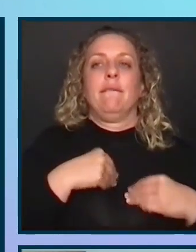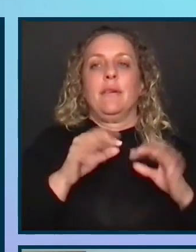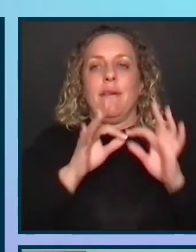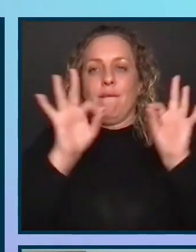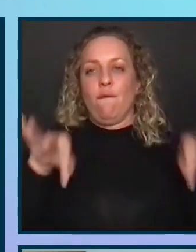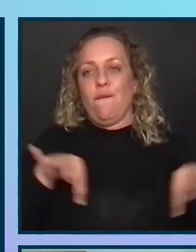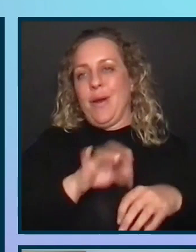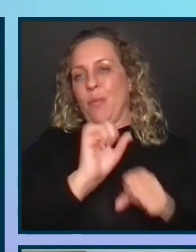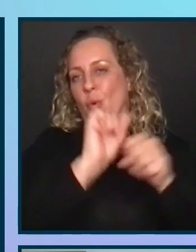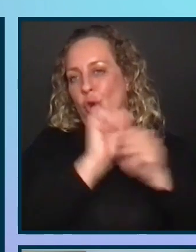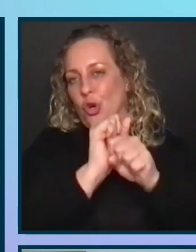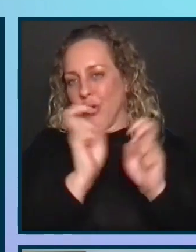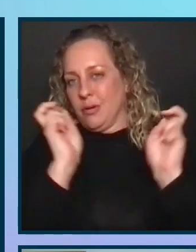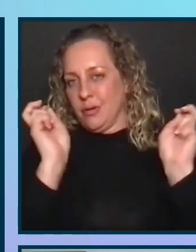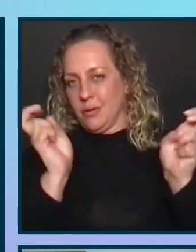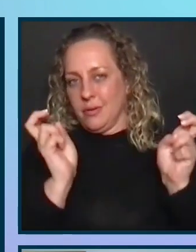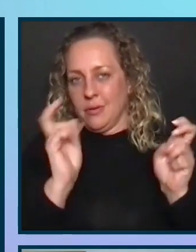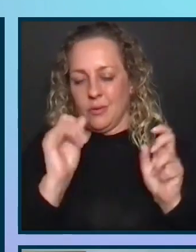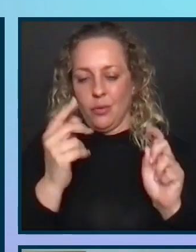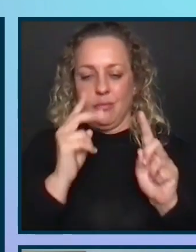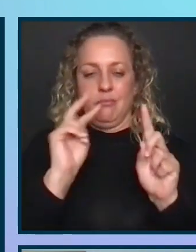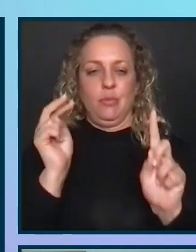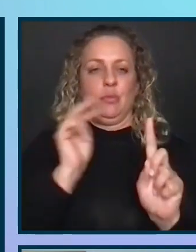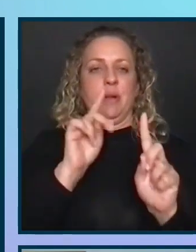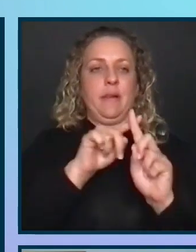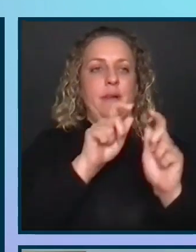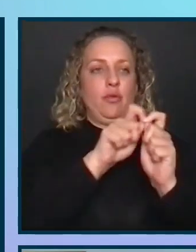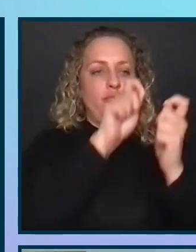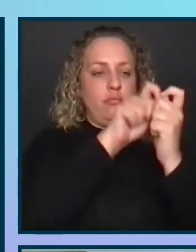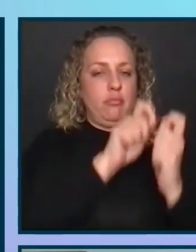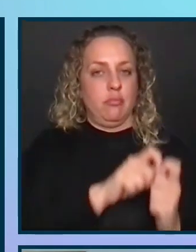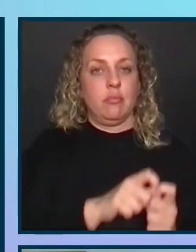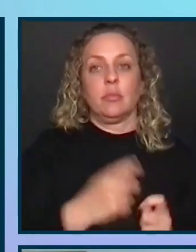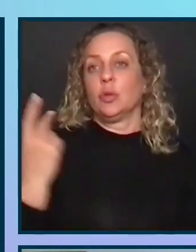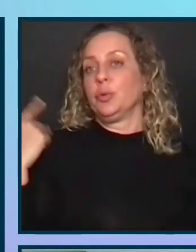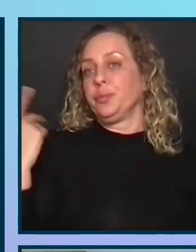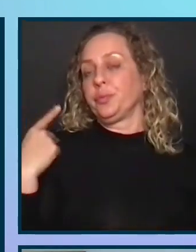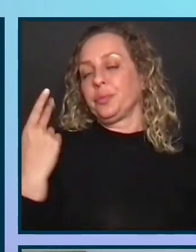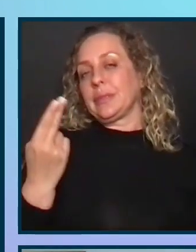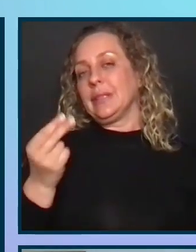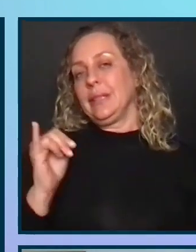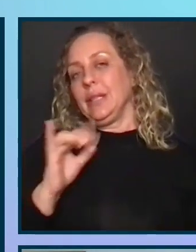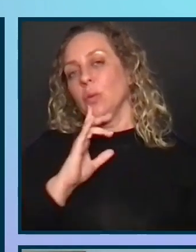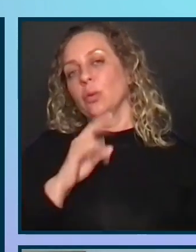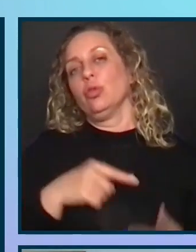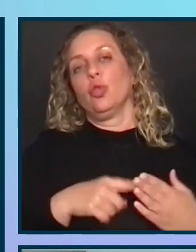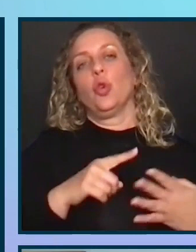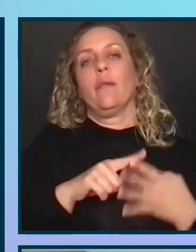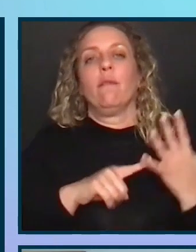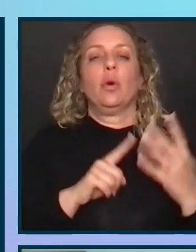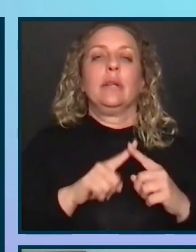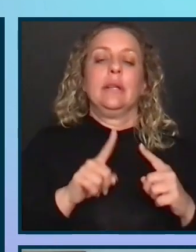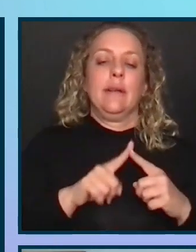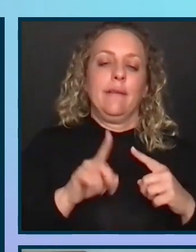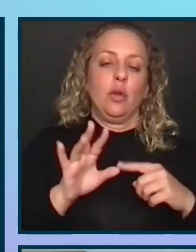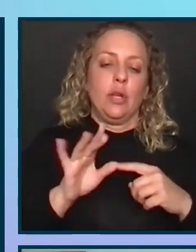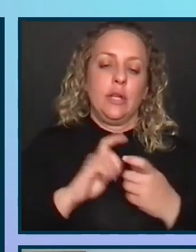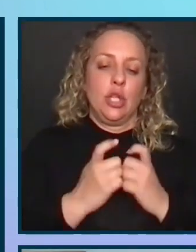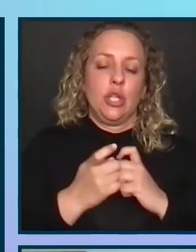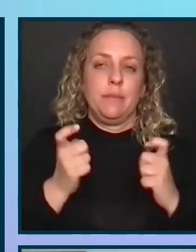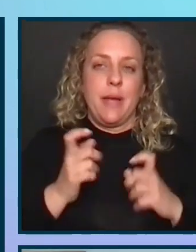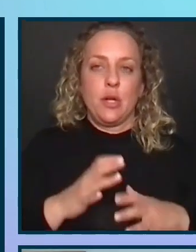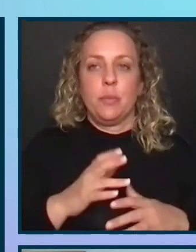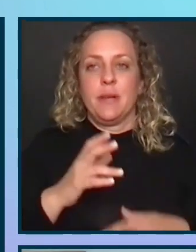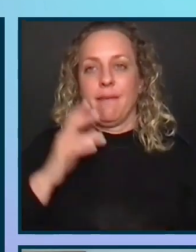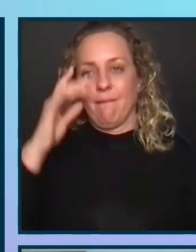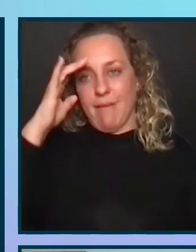that. So today, Heidi and I are going to show you four different project, I'm going to show you four different change management